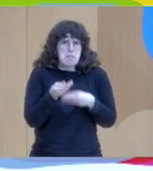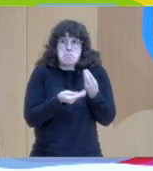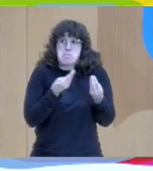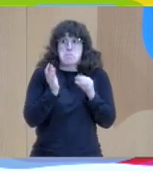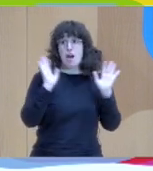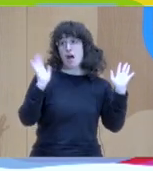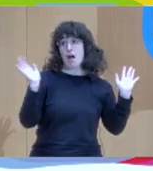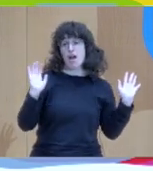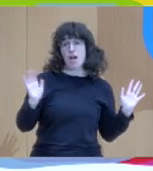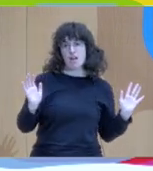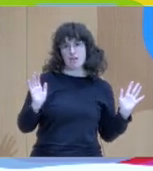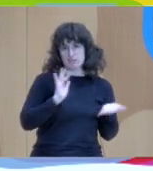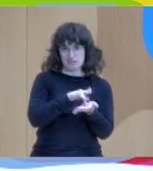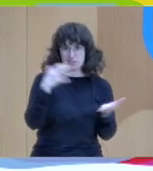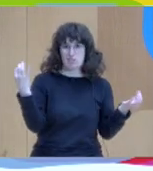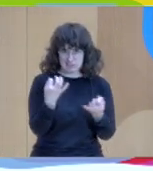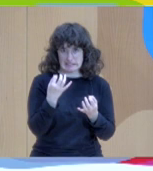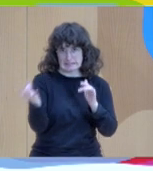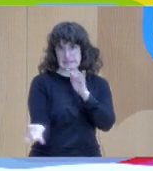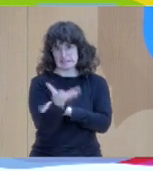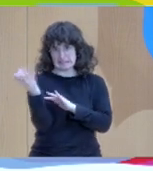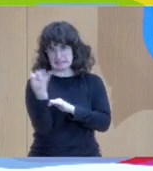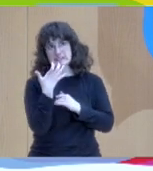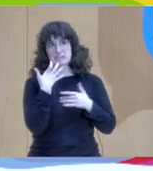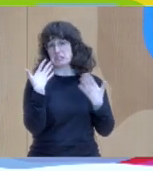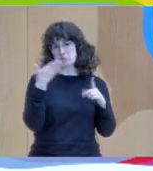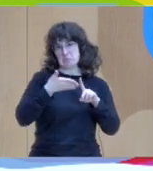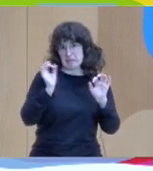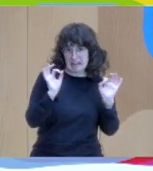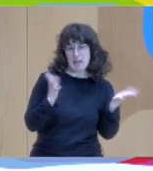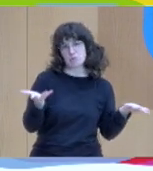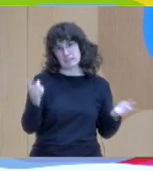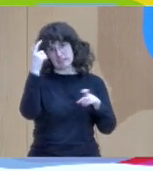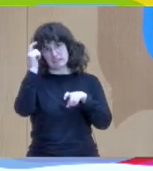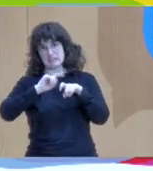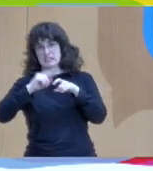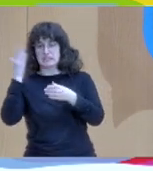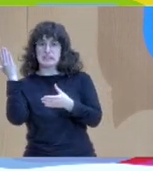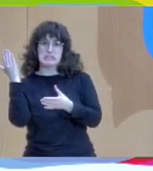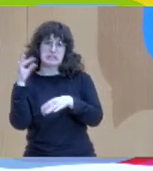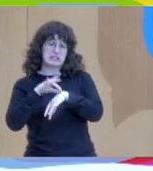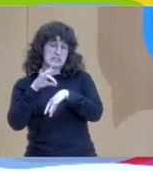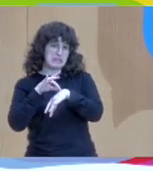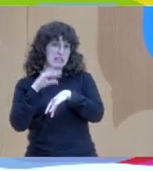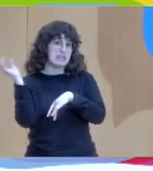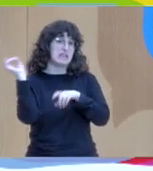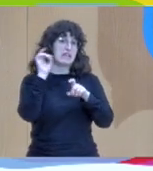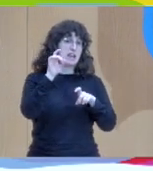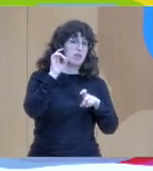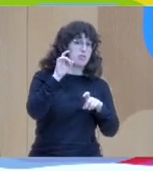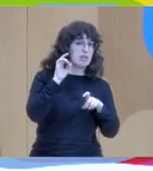psychiatrist, there's the school teacher, there's, you know, whoever around the family. What happens if you do nothing?